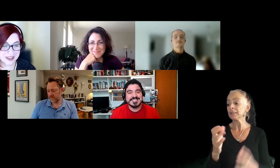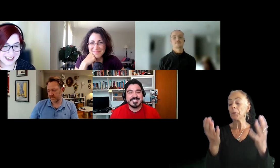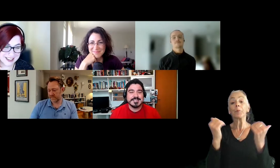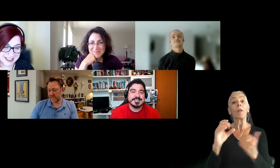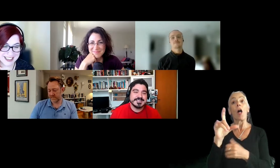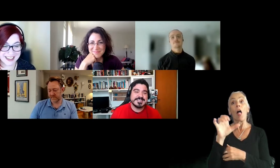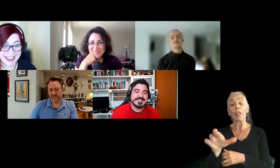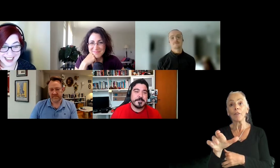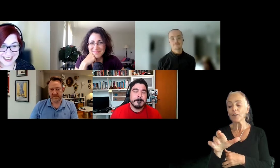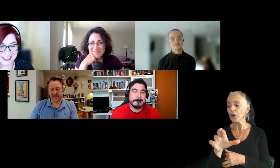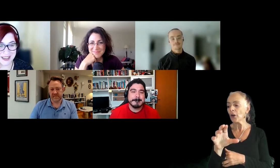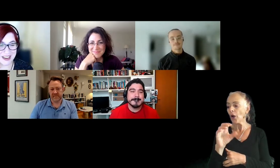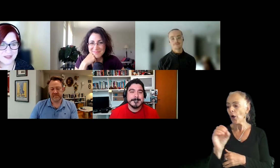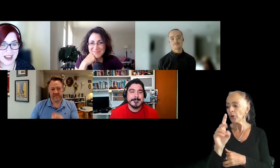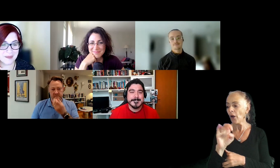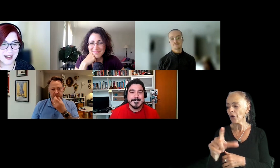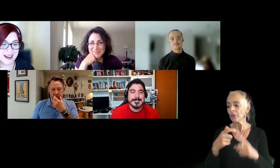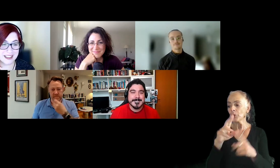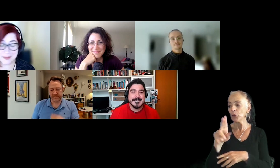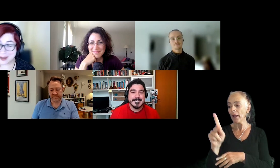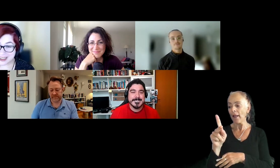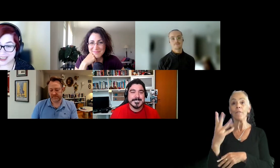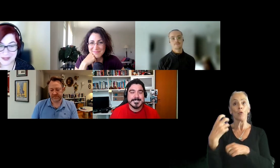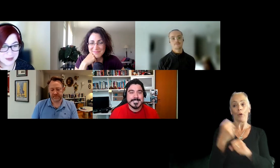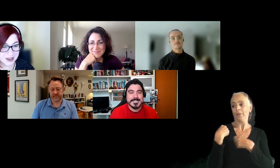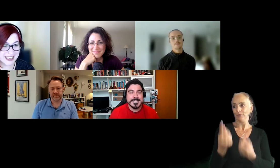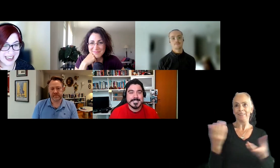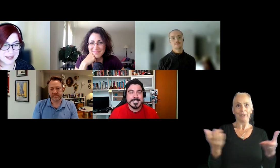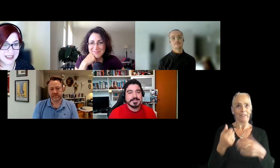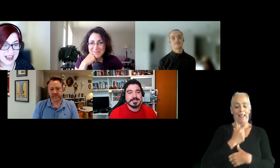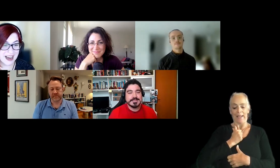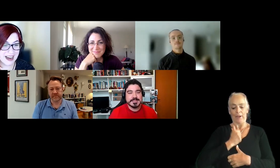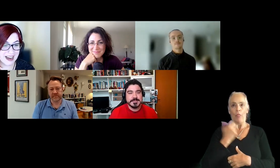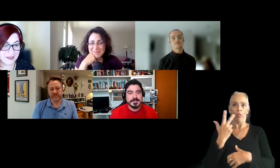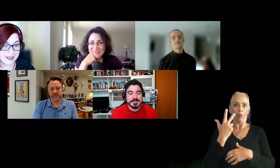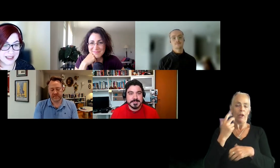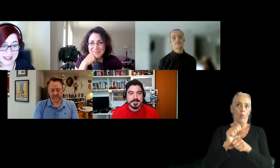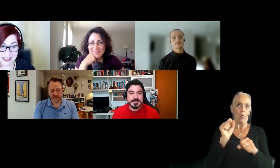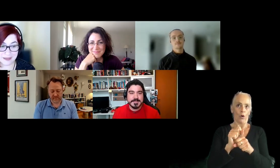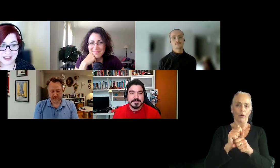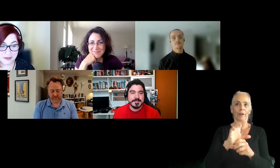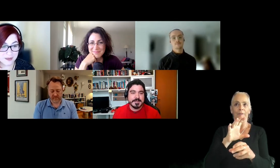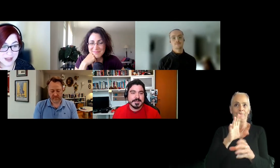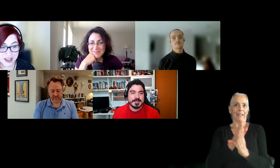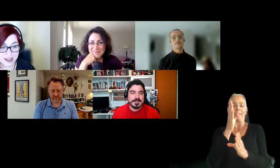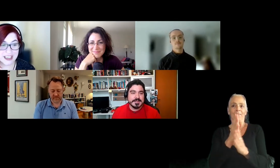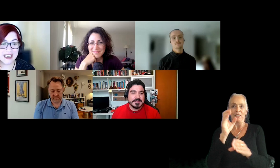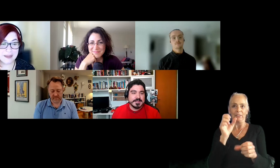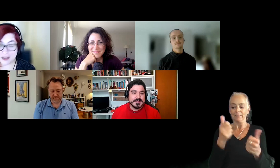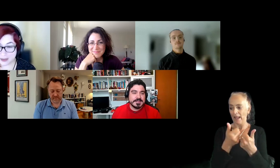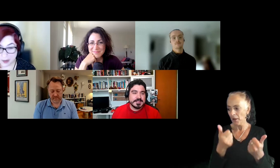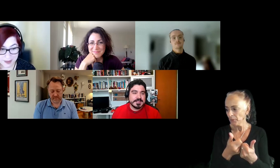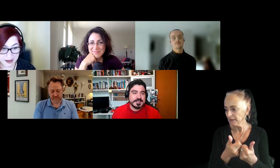four years here in Canada, three of them. He's been lucky enough to work in games with this team at RUM HR.